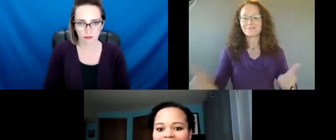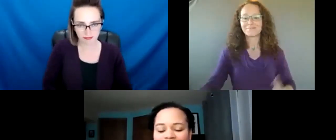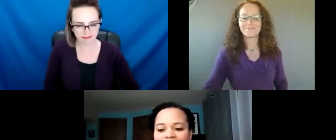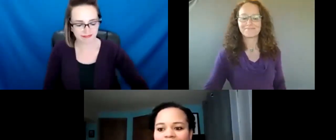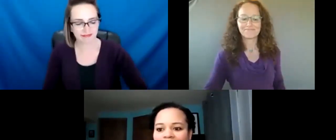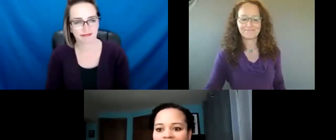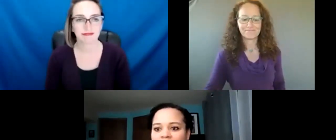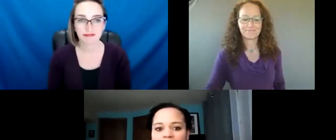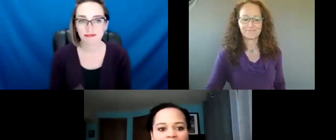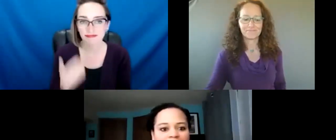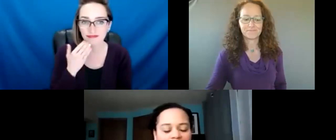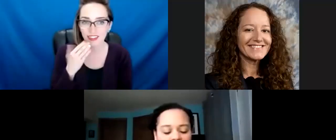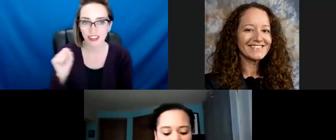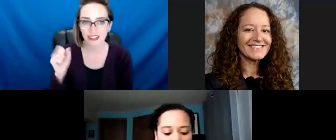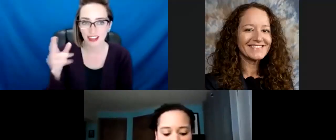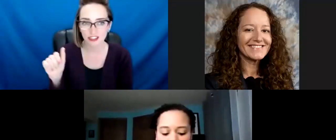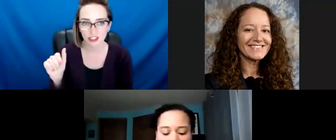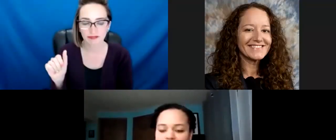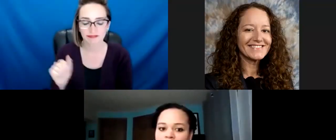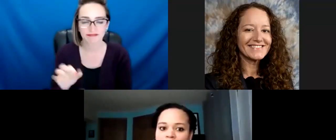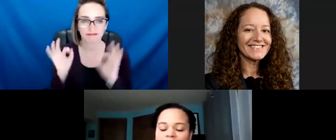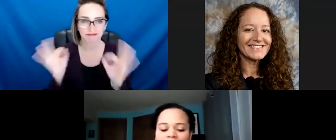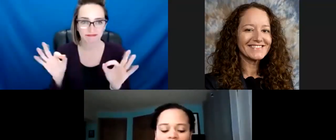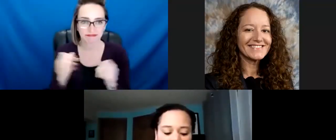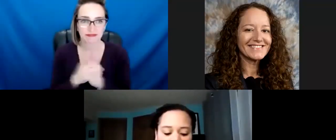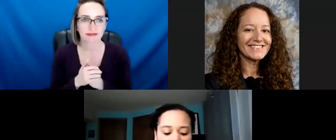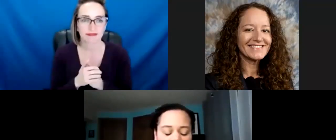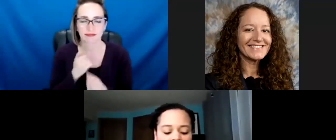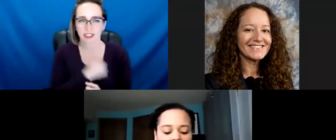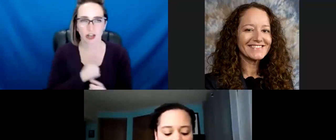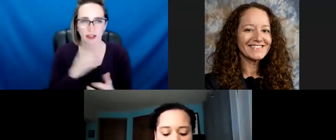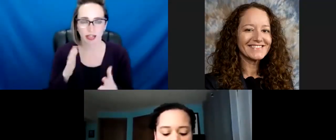Thanks, Sasha. I apologize. I was not able to unmute myself.